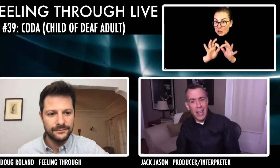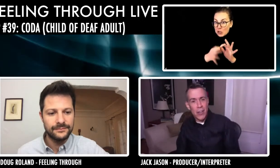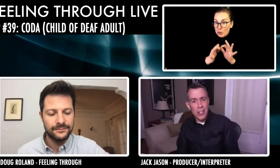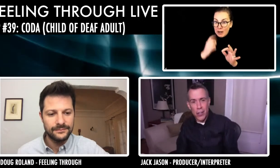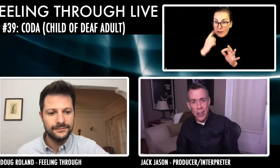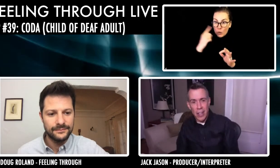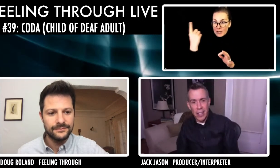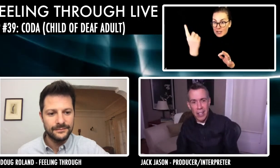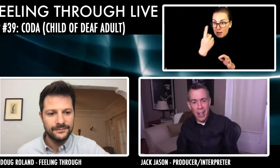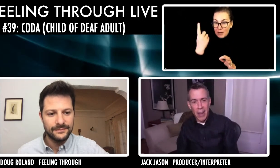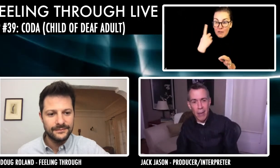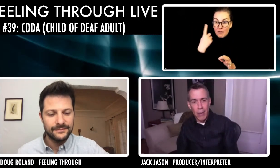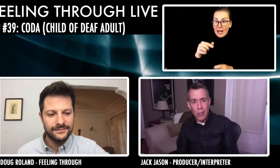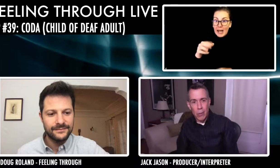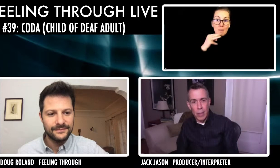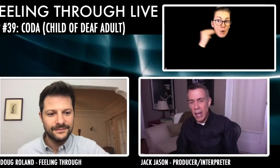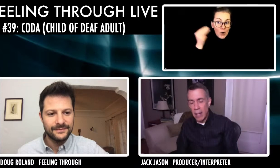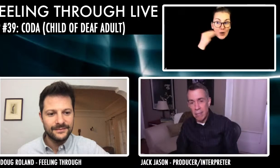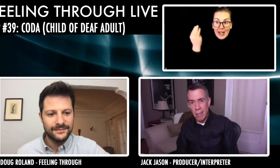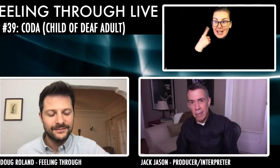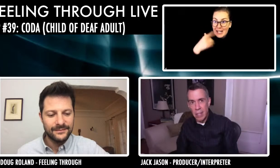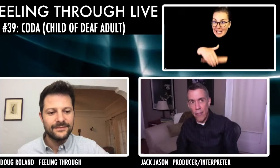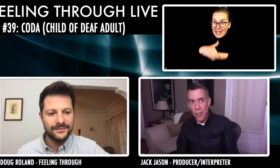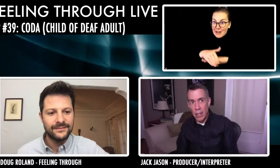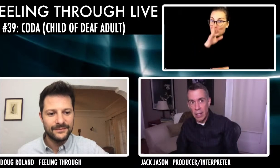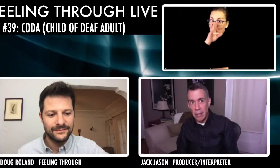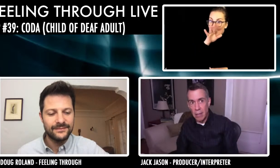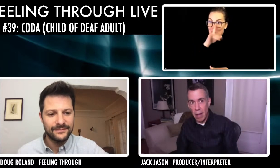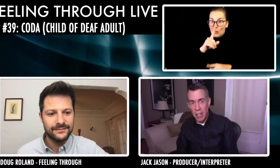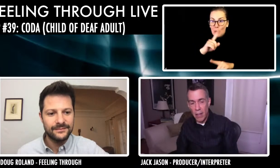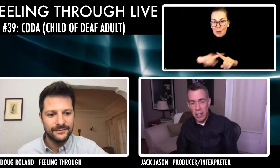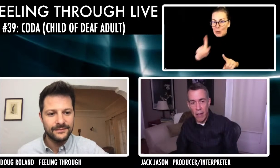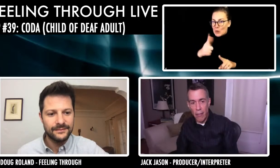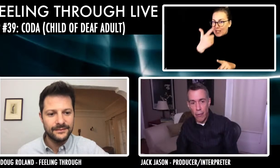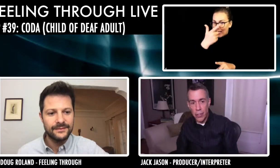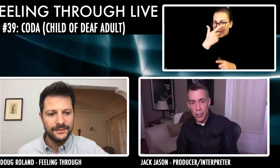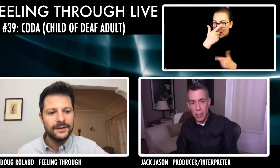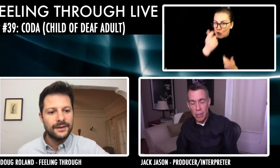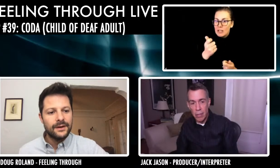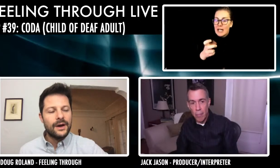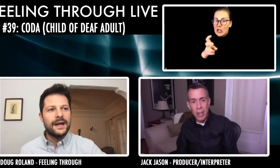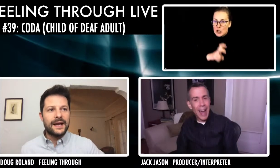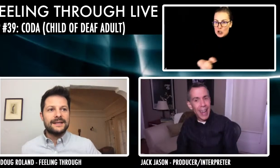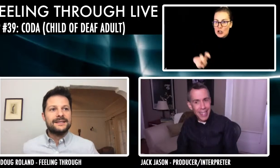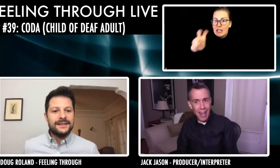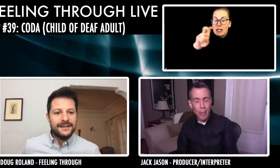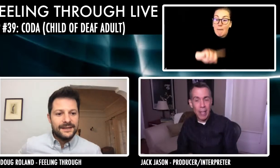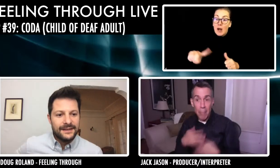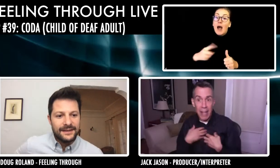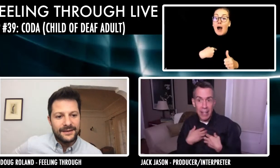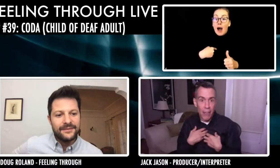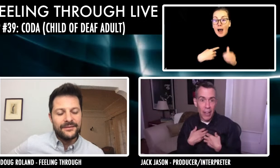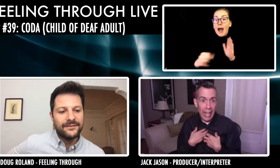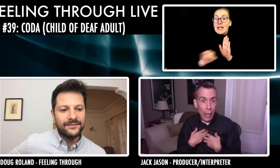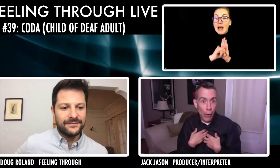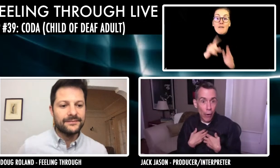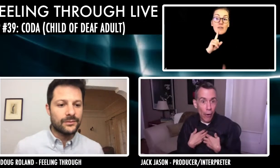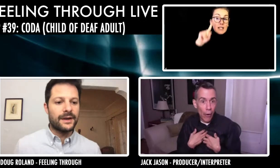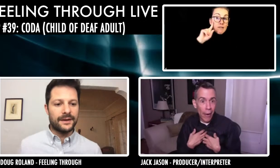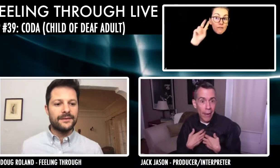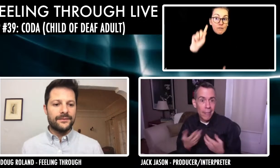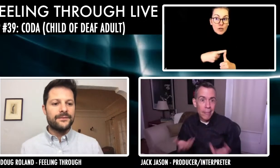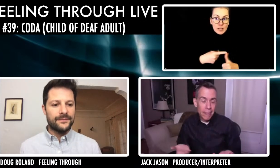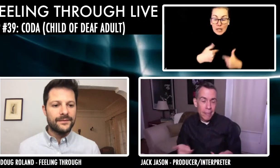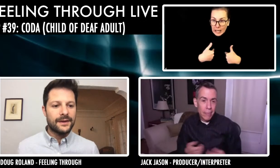interesting journey that I went through, but yeah, definitely identify deaf first, but not deaf because I'm not deaf. can hear.